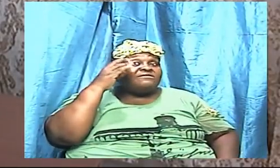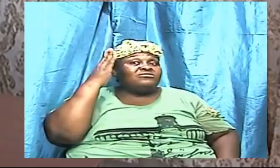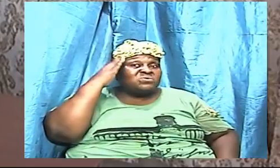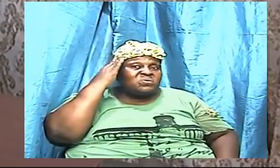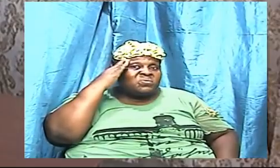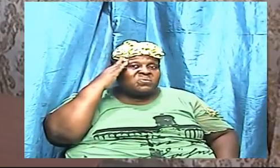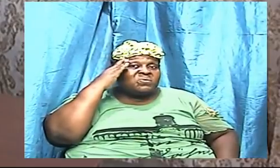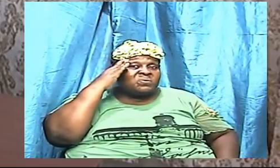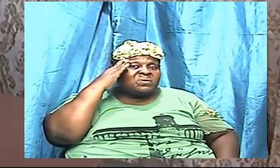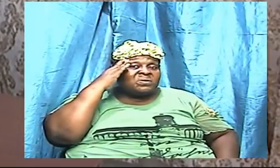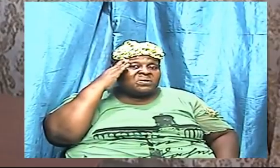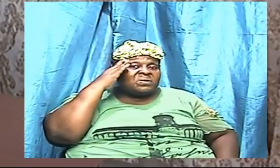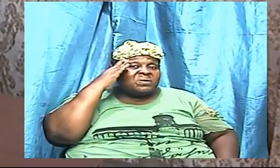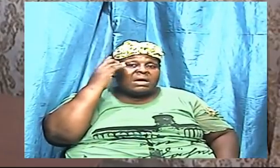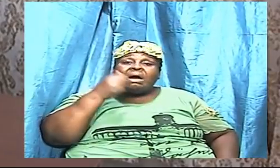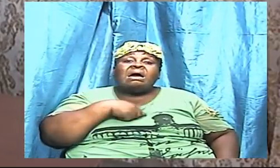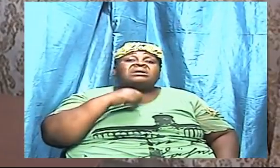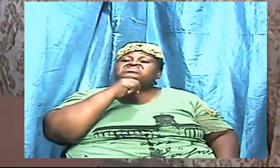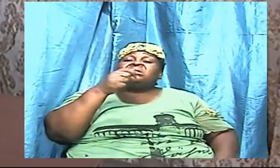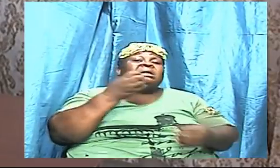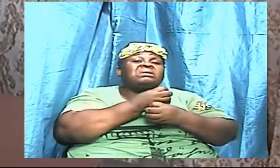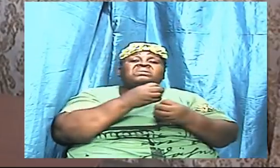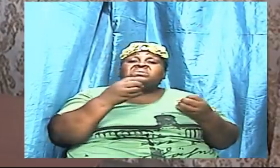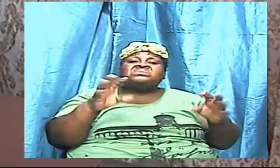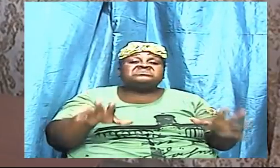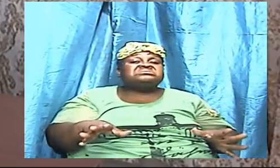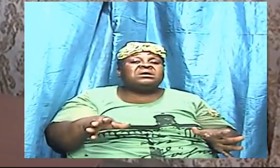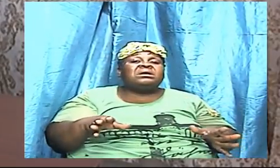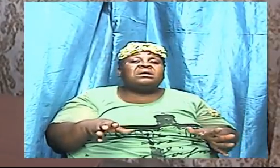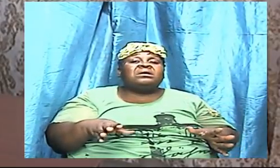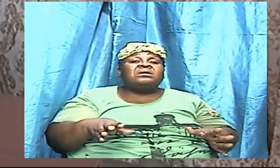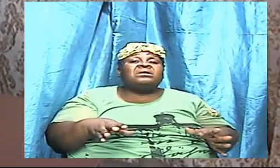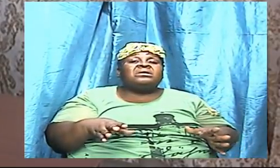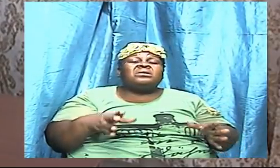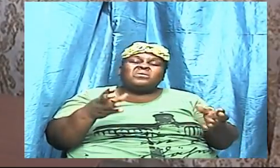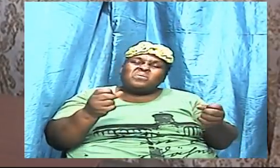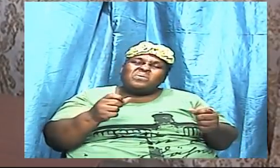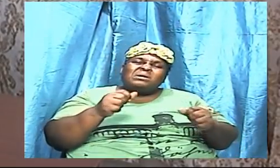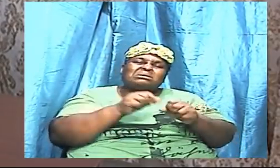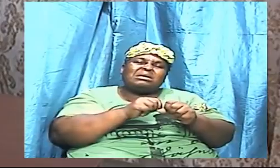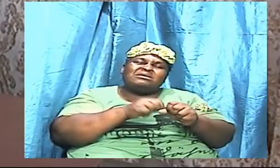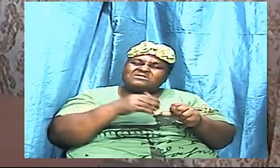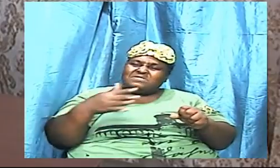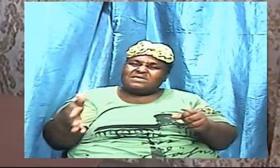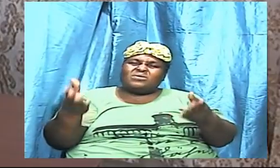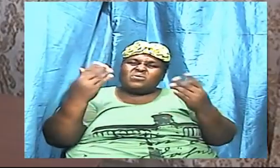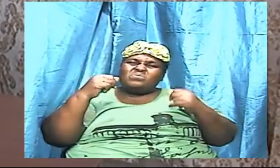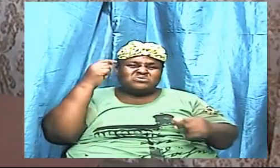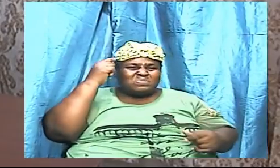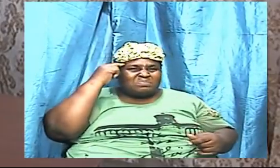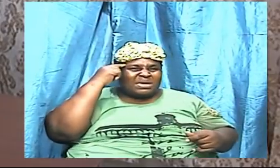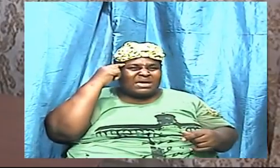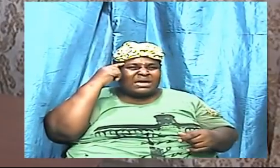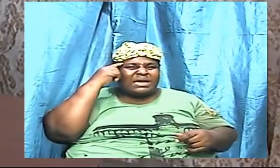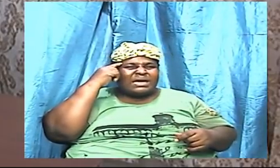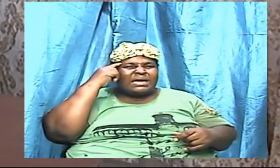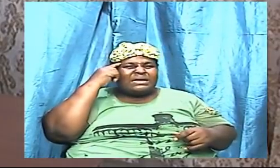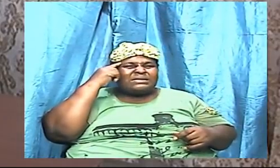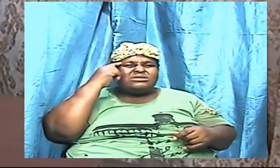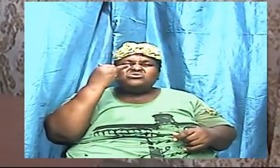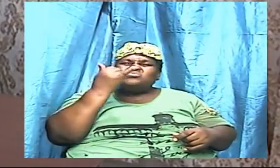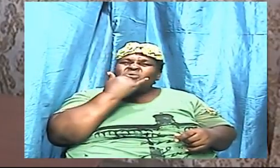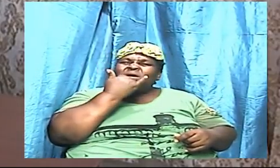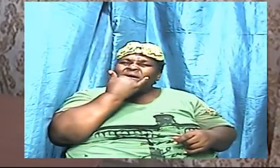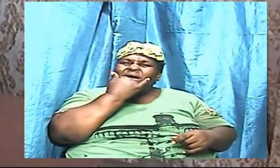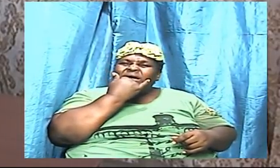every situation everything that comes to mind negative about yourself that the adversary inject into your